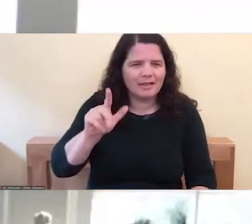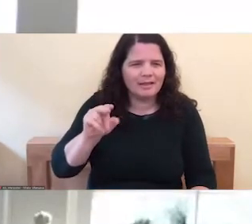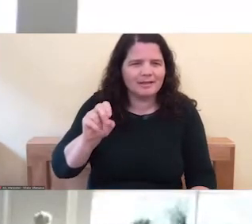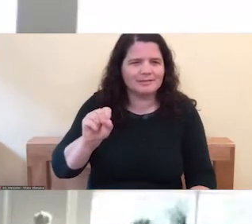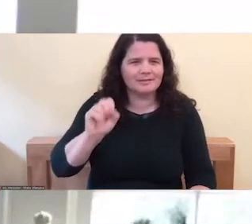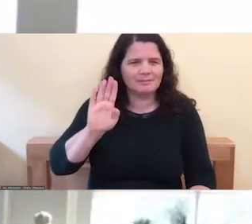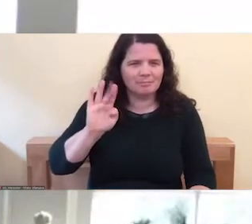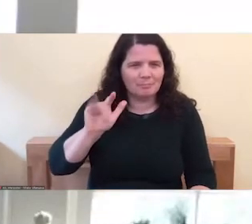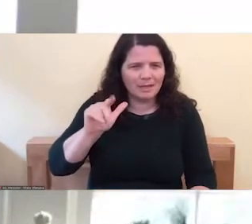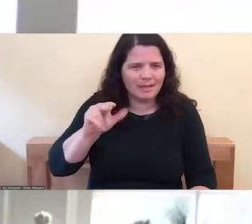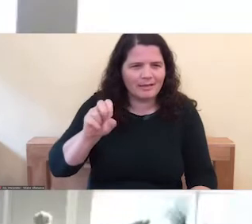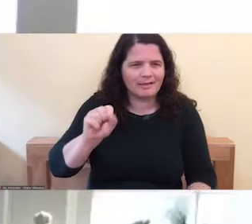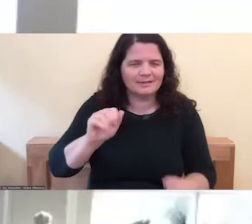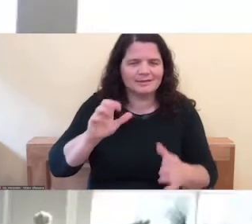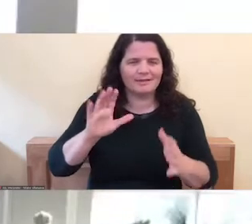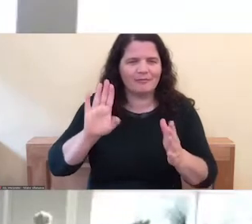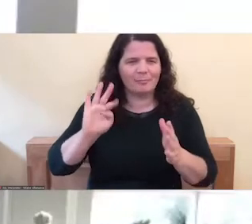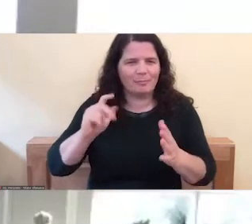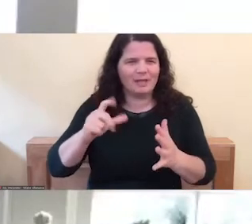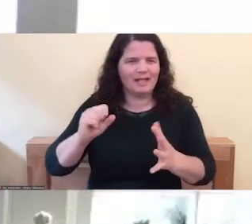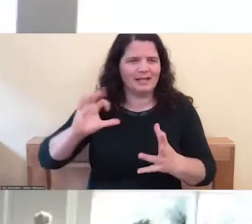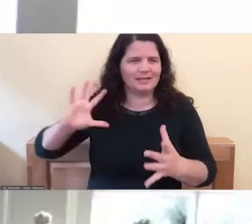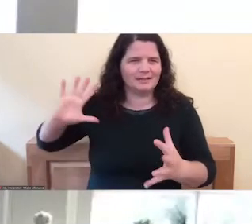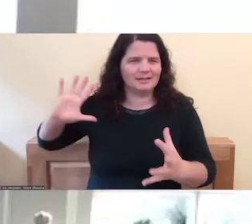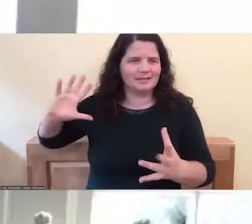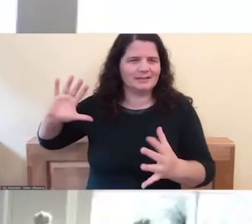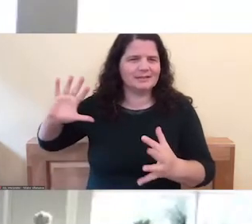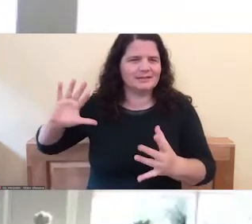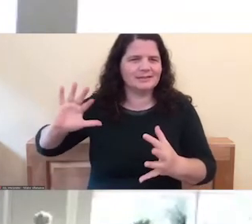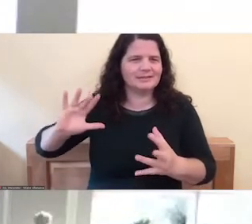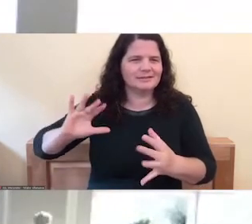Have come together to make this life possible.